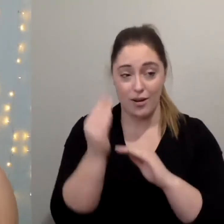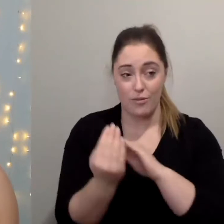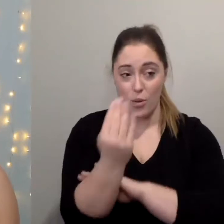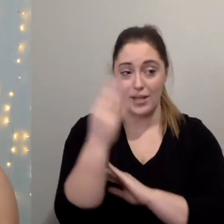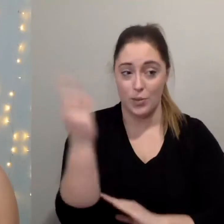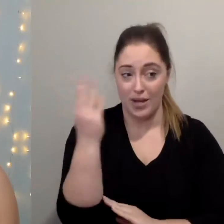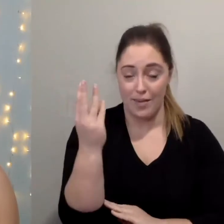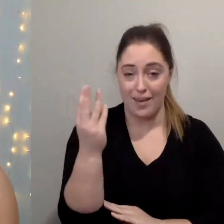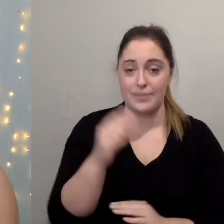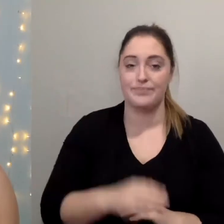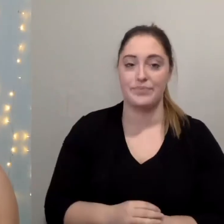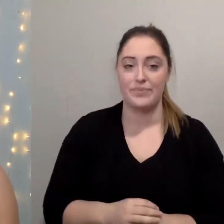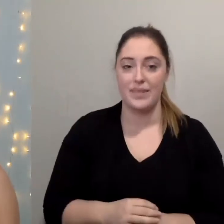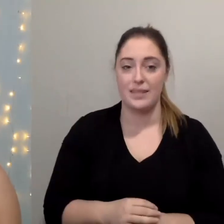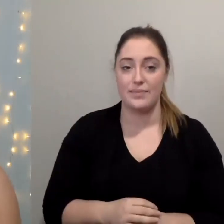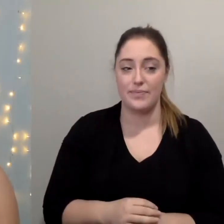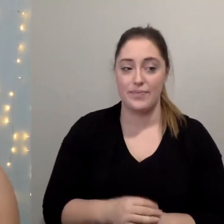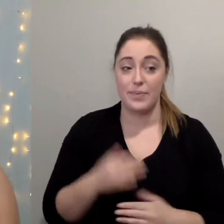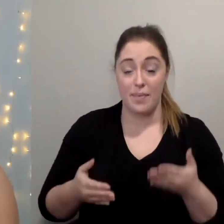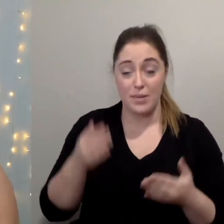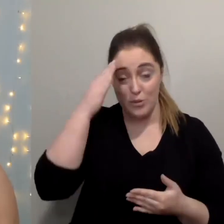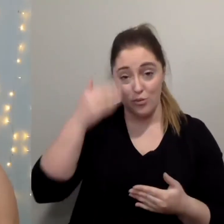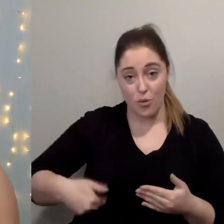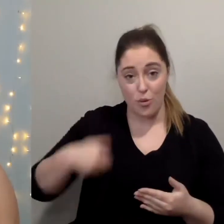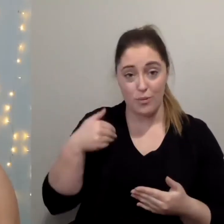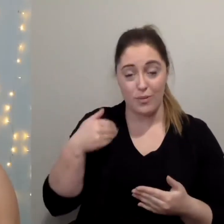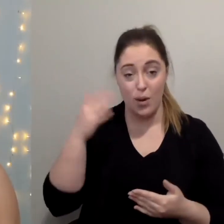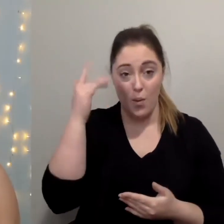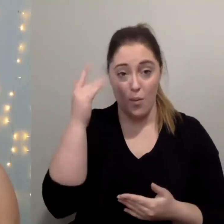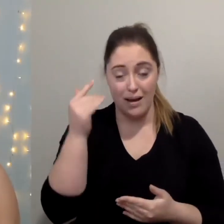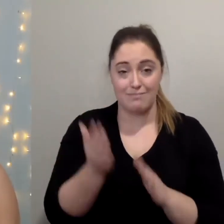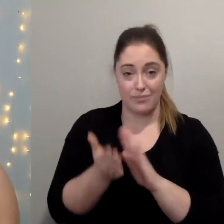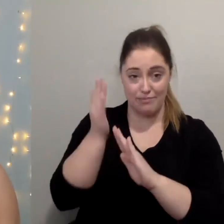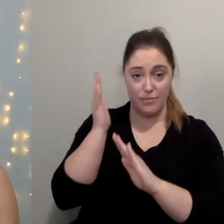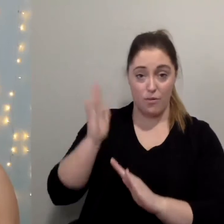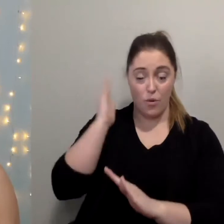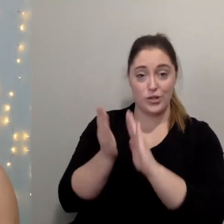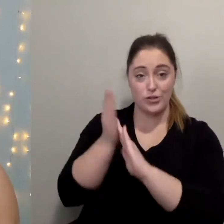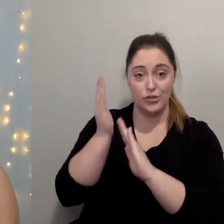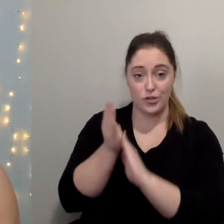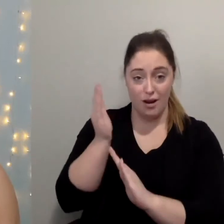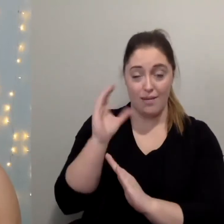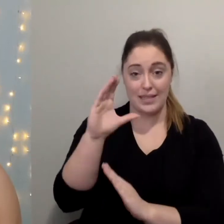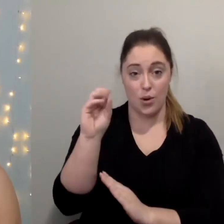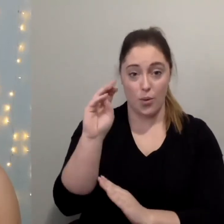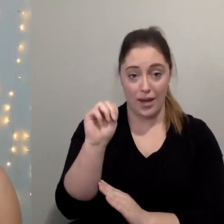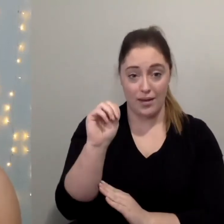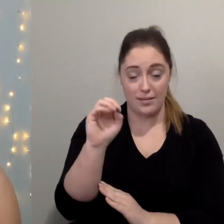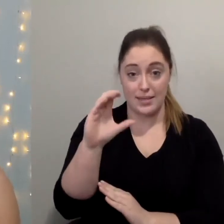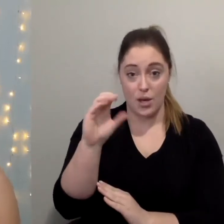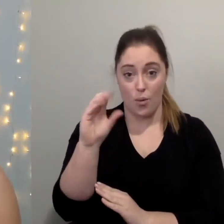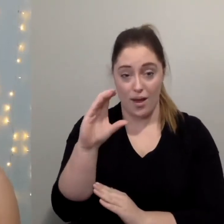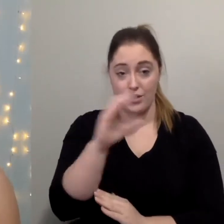some of you may know me as the past chair to the winnipeg chamber of commerce or the aboriginal chamber of commerce or